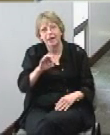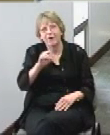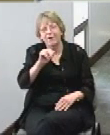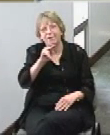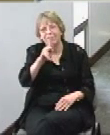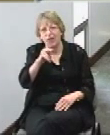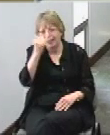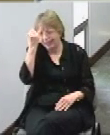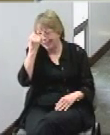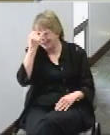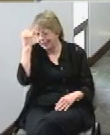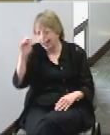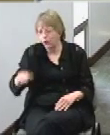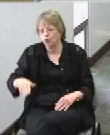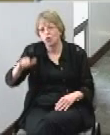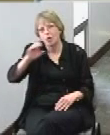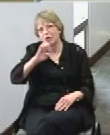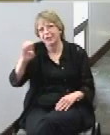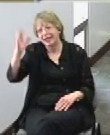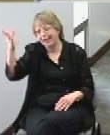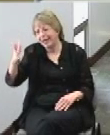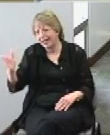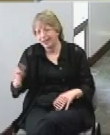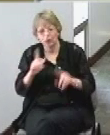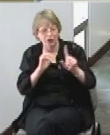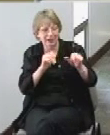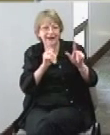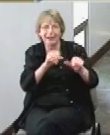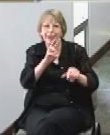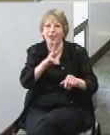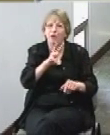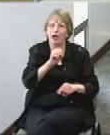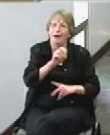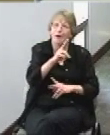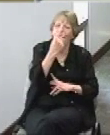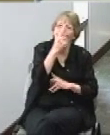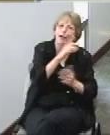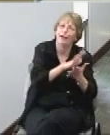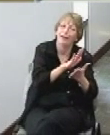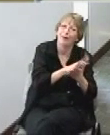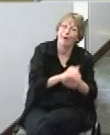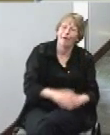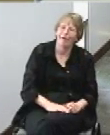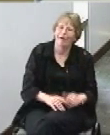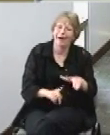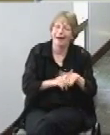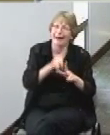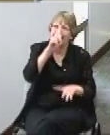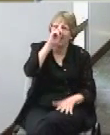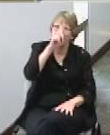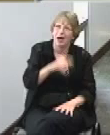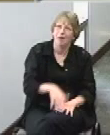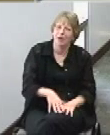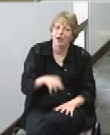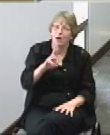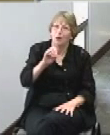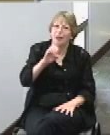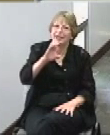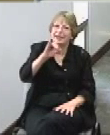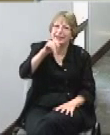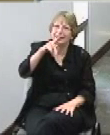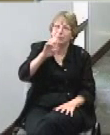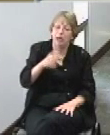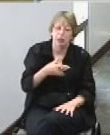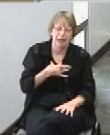he grew up on the East Coast but went to WSU for school he came up with a recipe that he